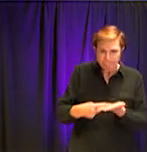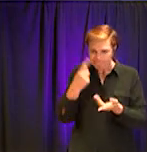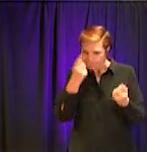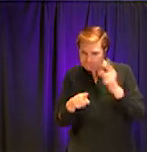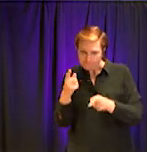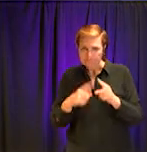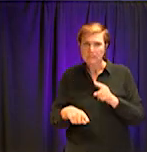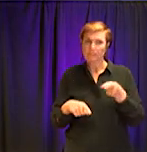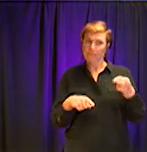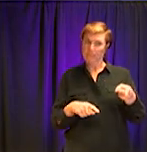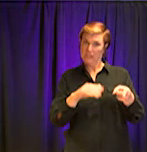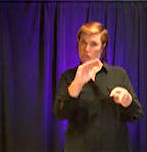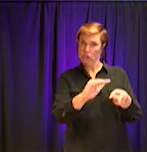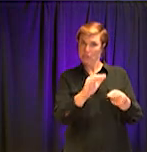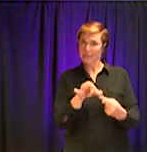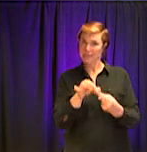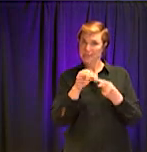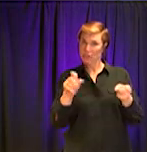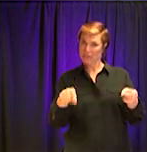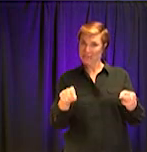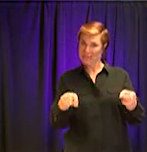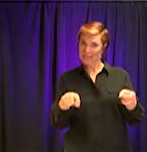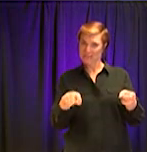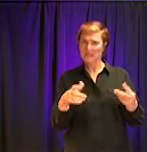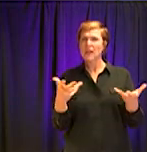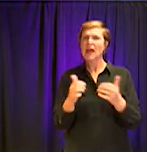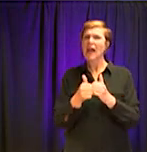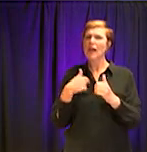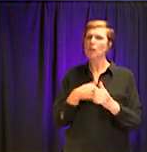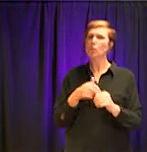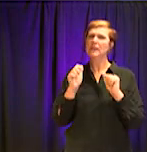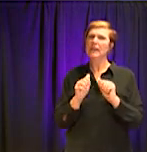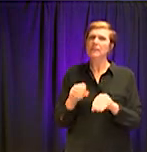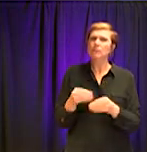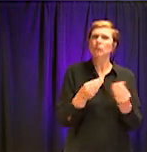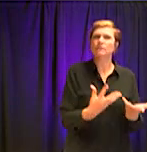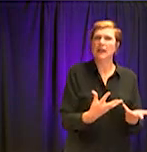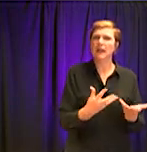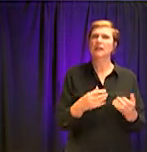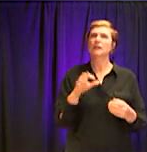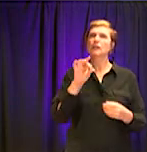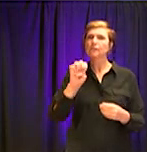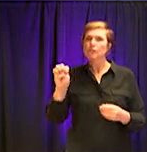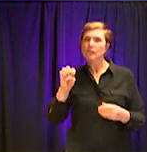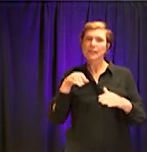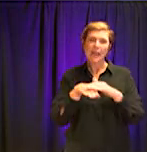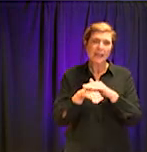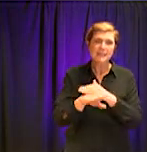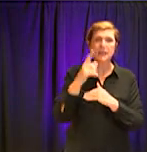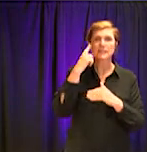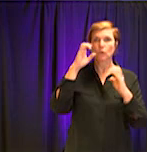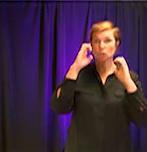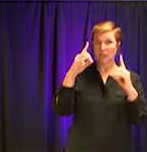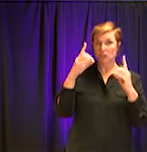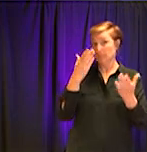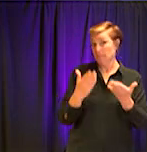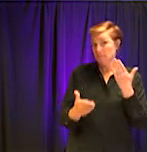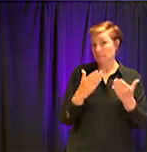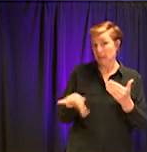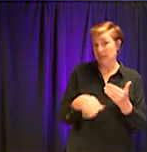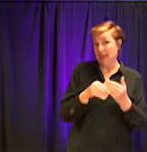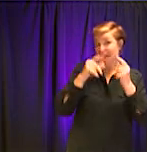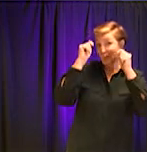child to have a fair access to education. And those services might be tutoring, they may be extended